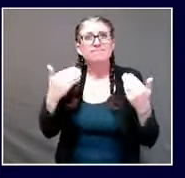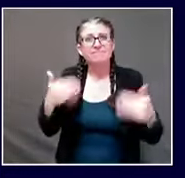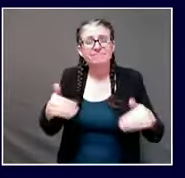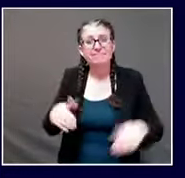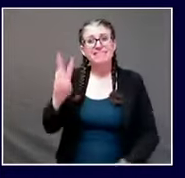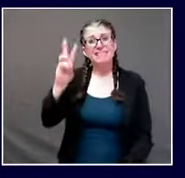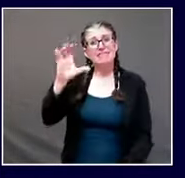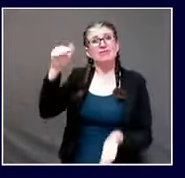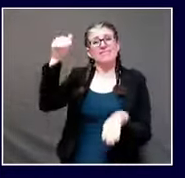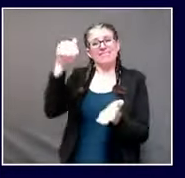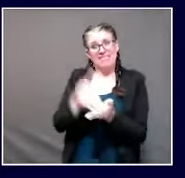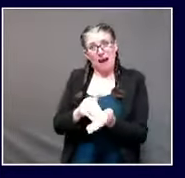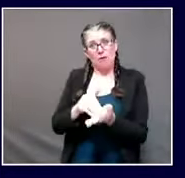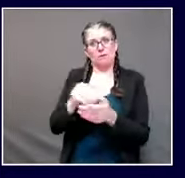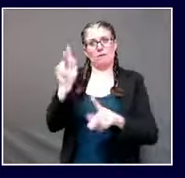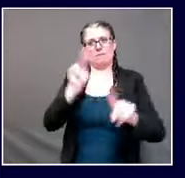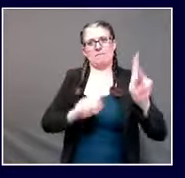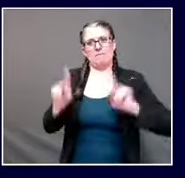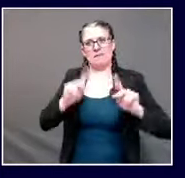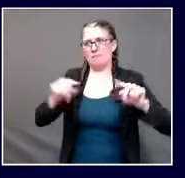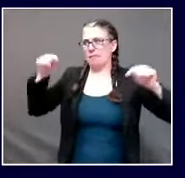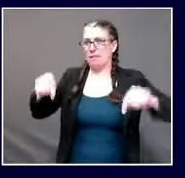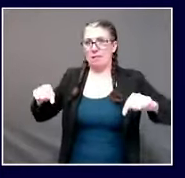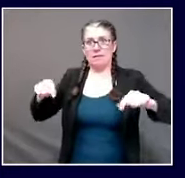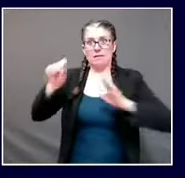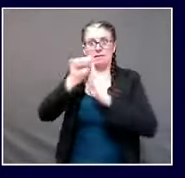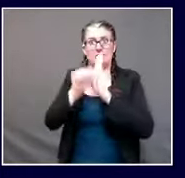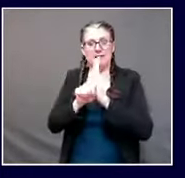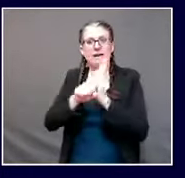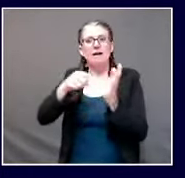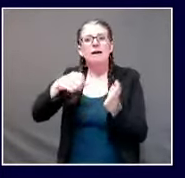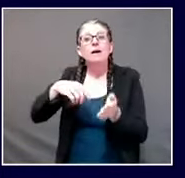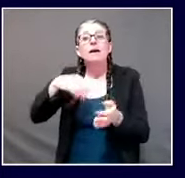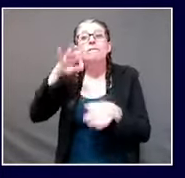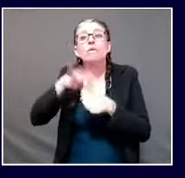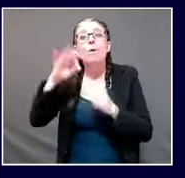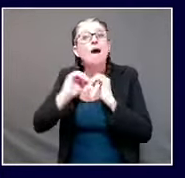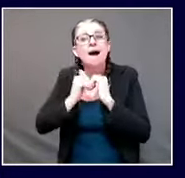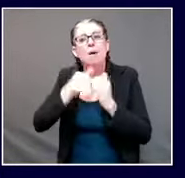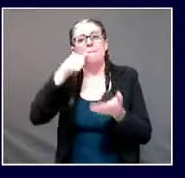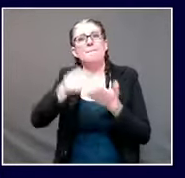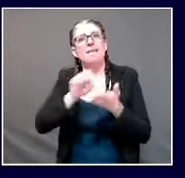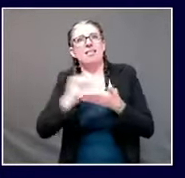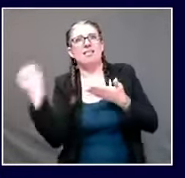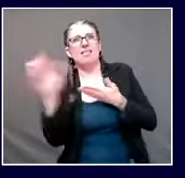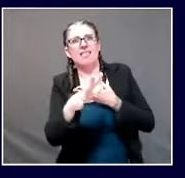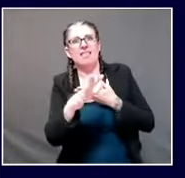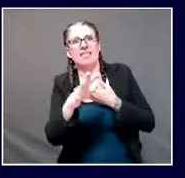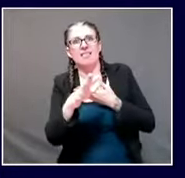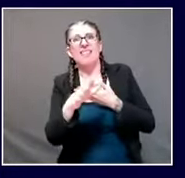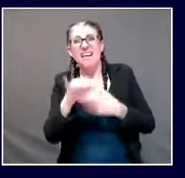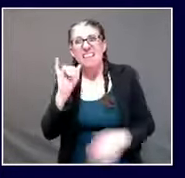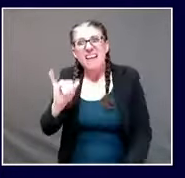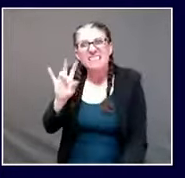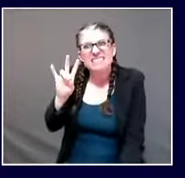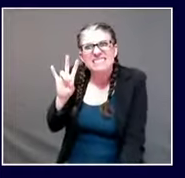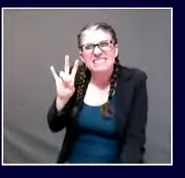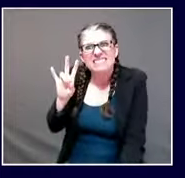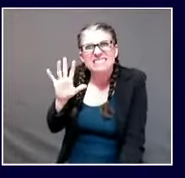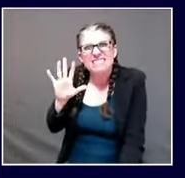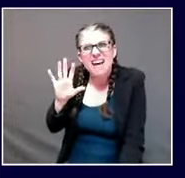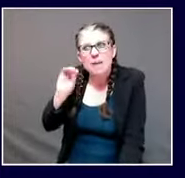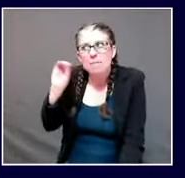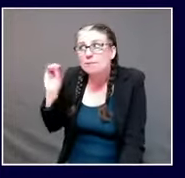and a turnout of about 75% of all Maine voters. I give thanks to the businesses and